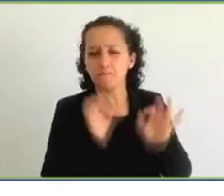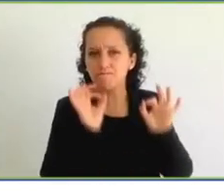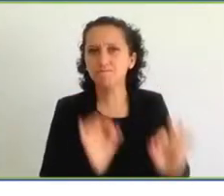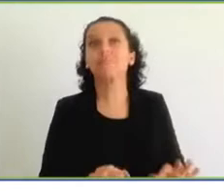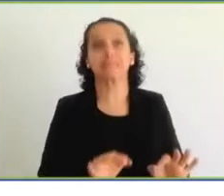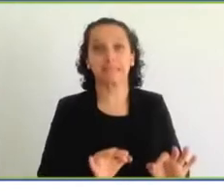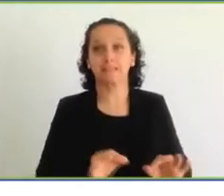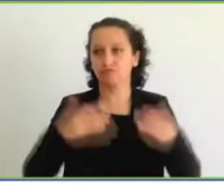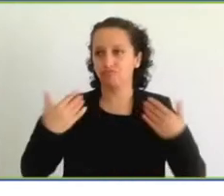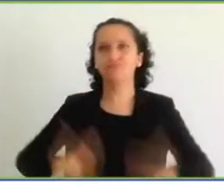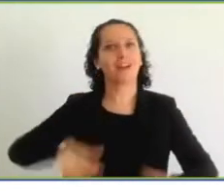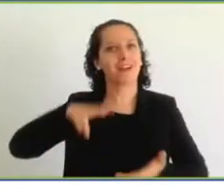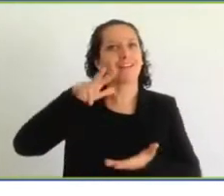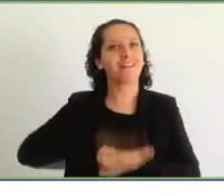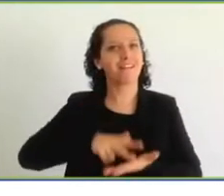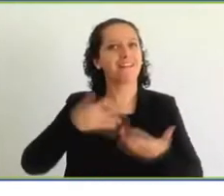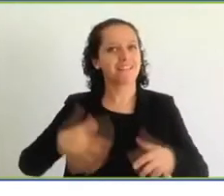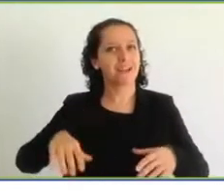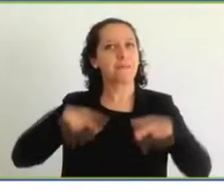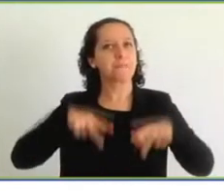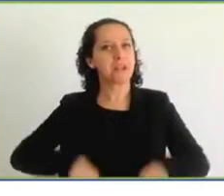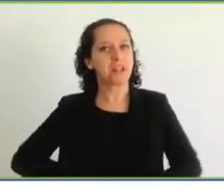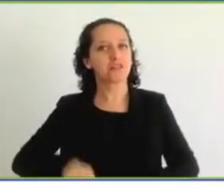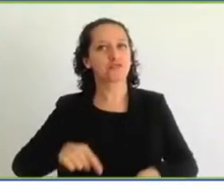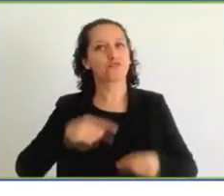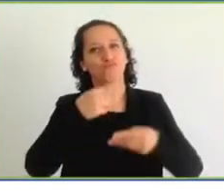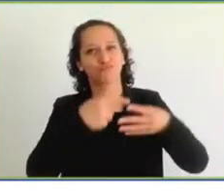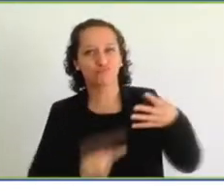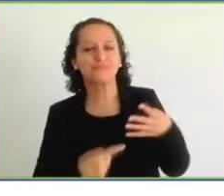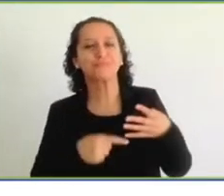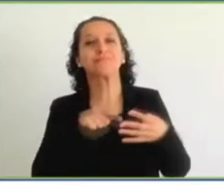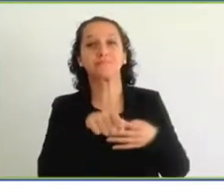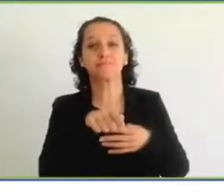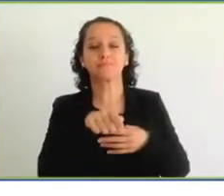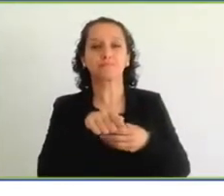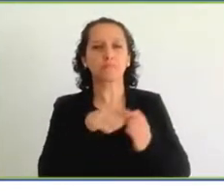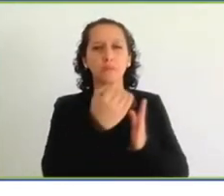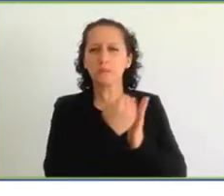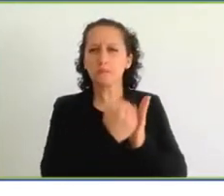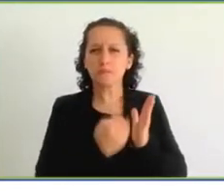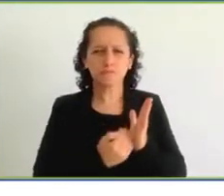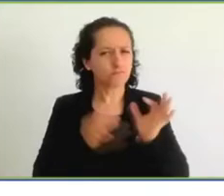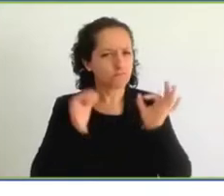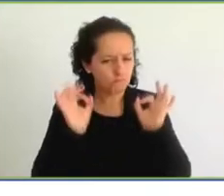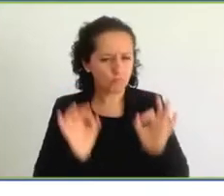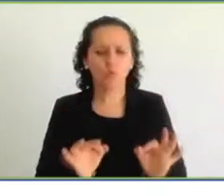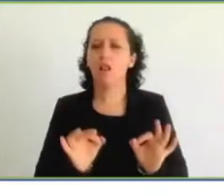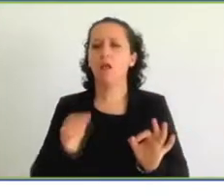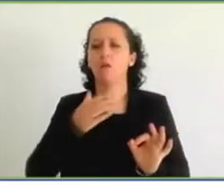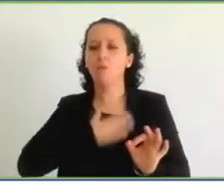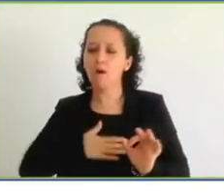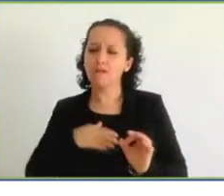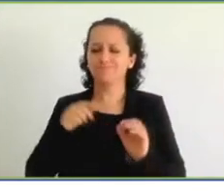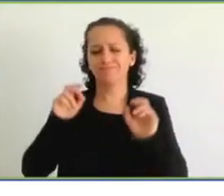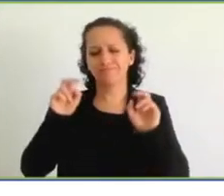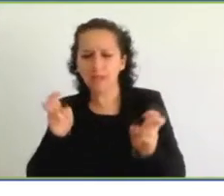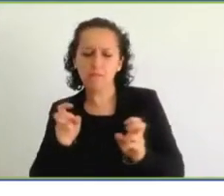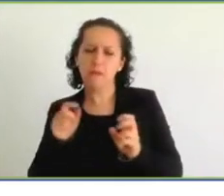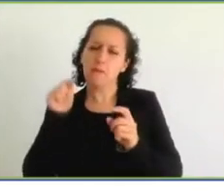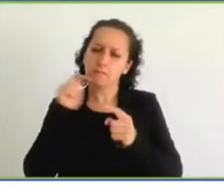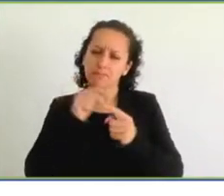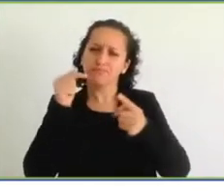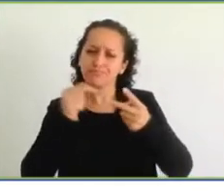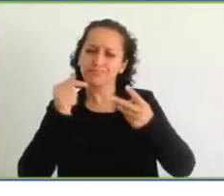the things that we are required to do for the free test of the Eskazo agreement, access to information, the establishment of the